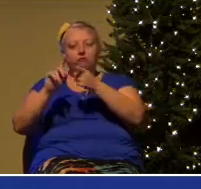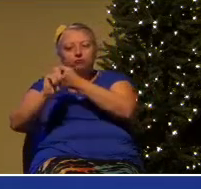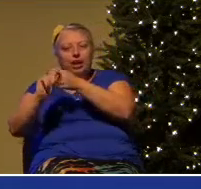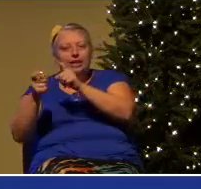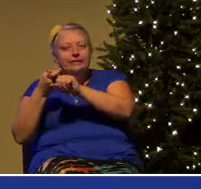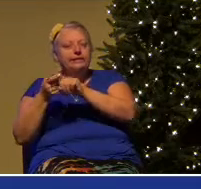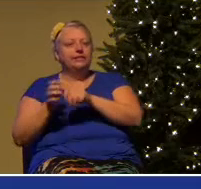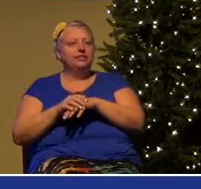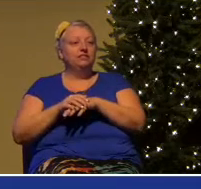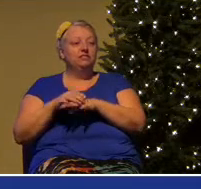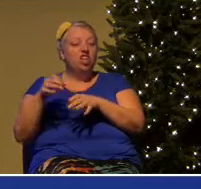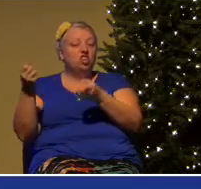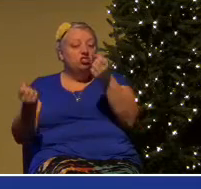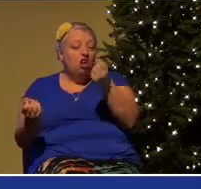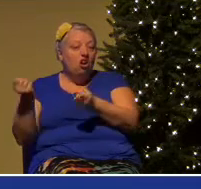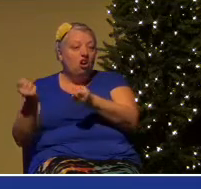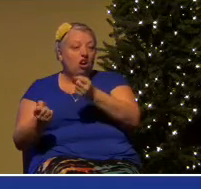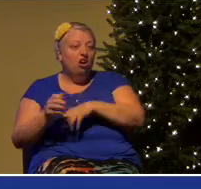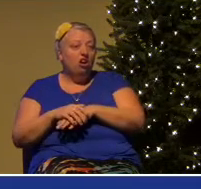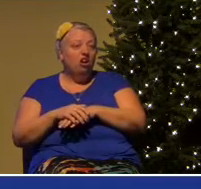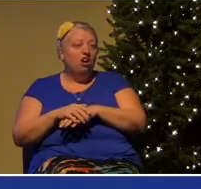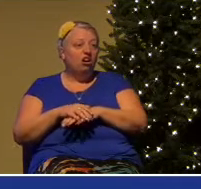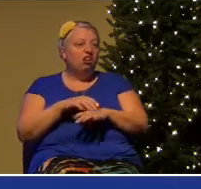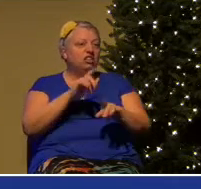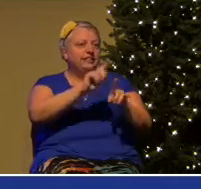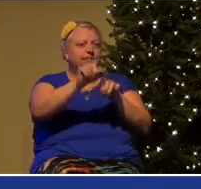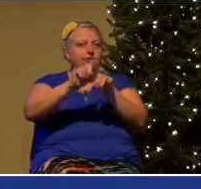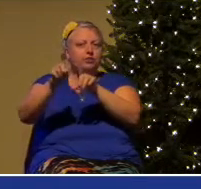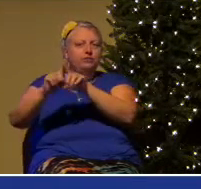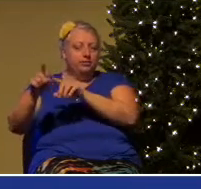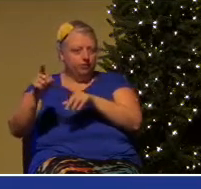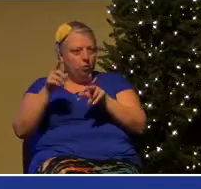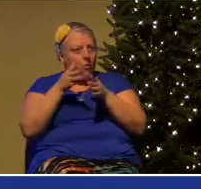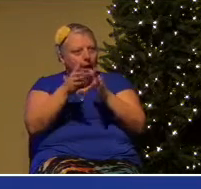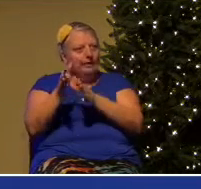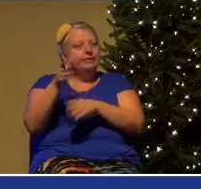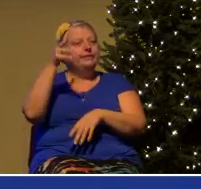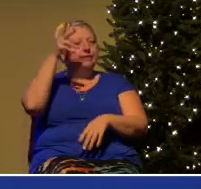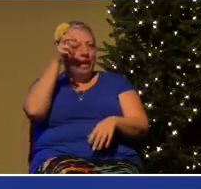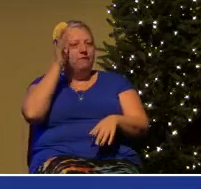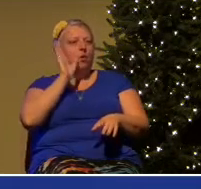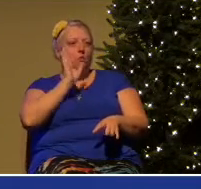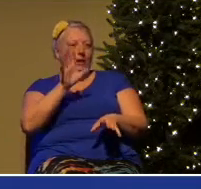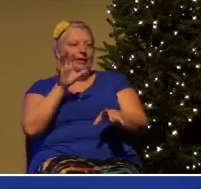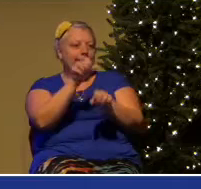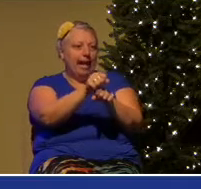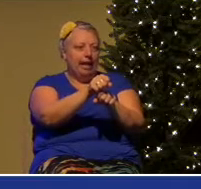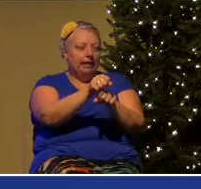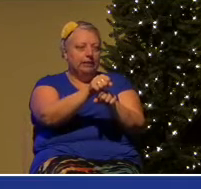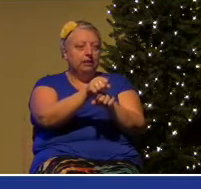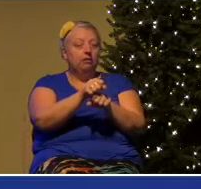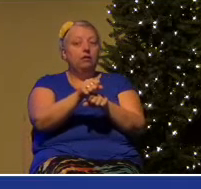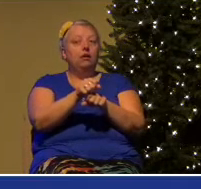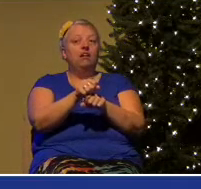I can tell you what's happening. You are facing spiritual warfare.